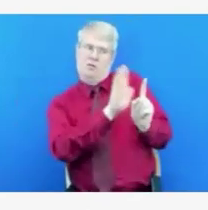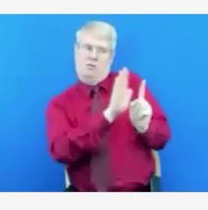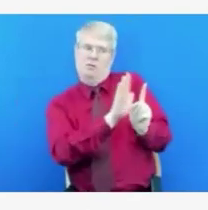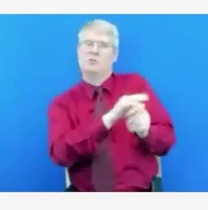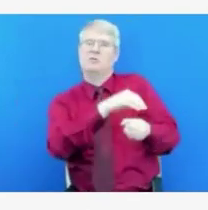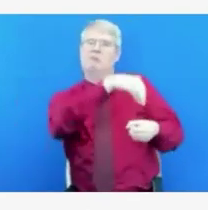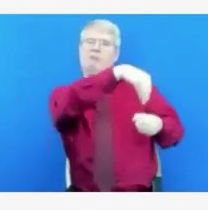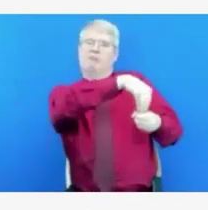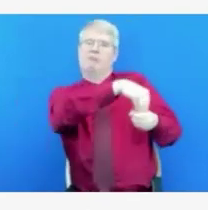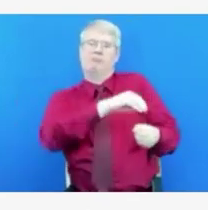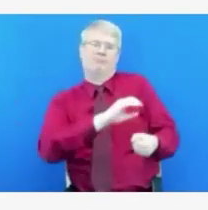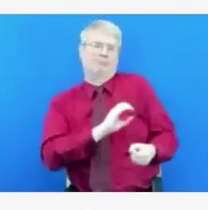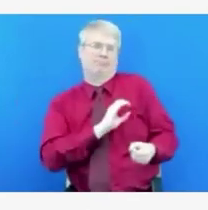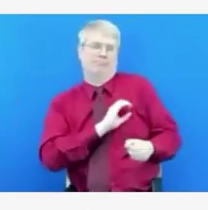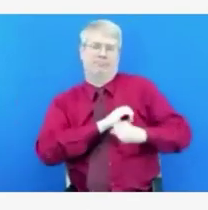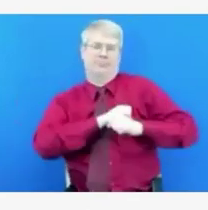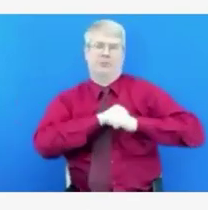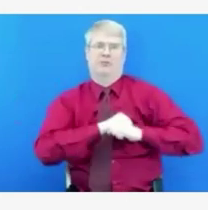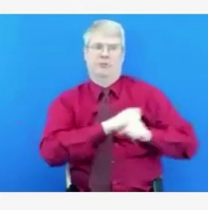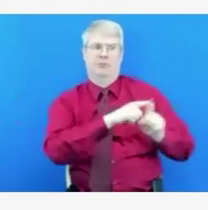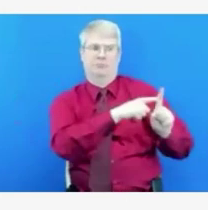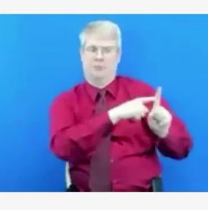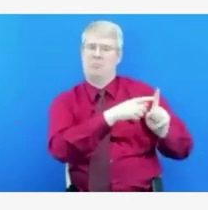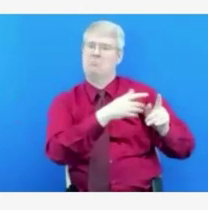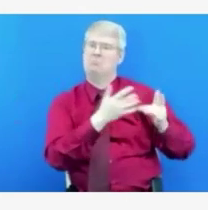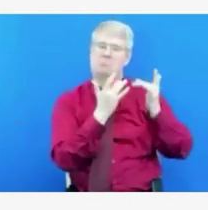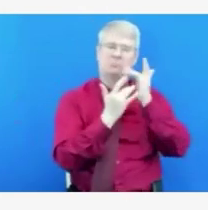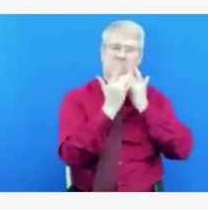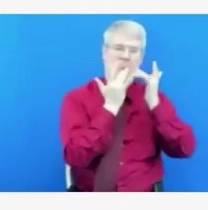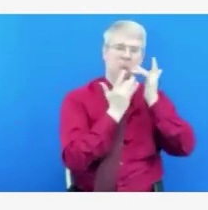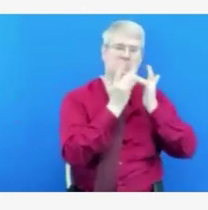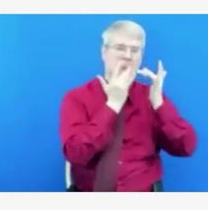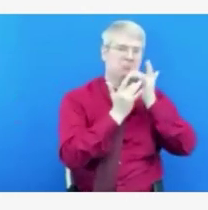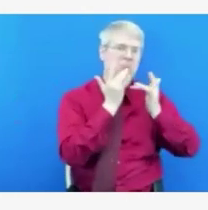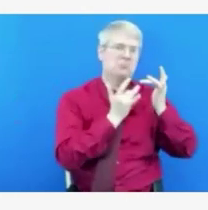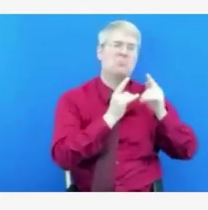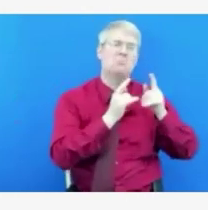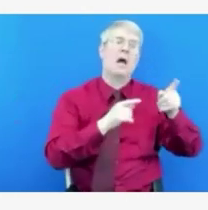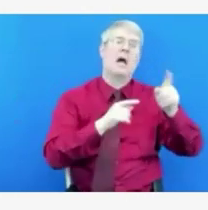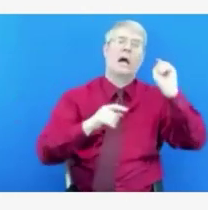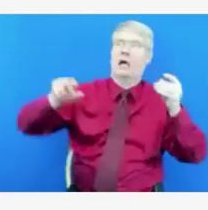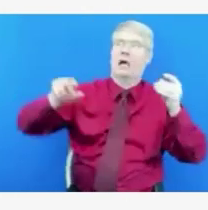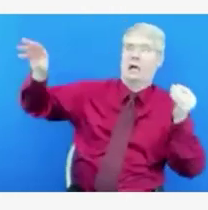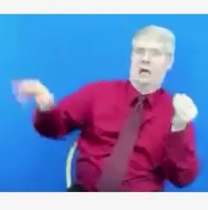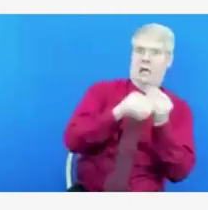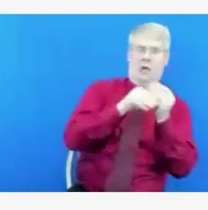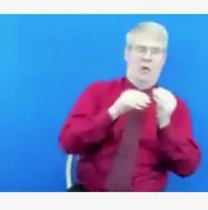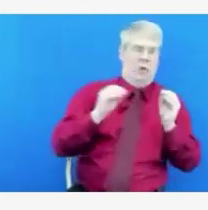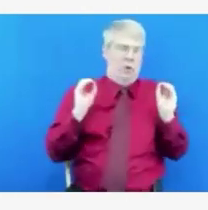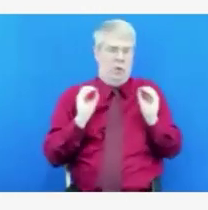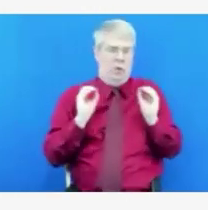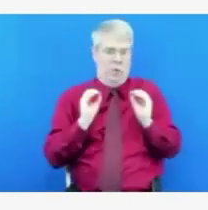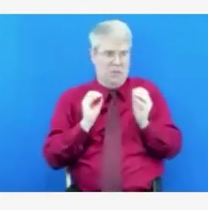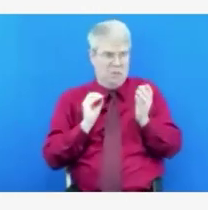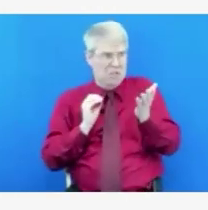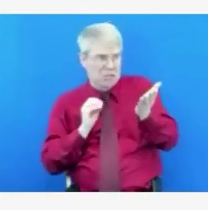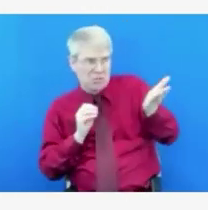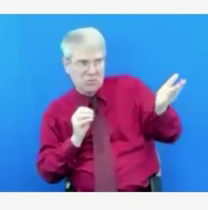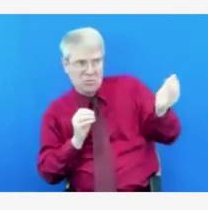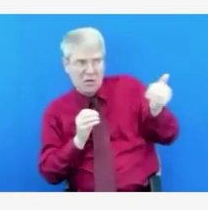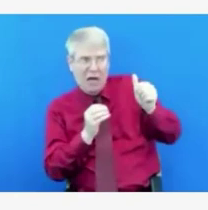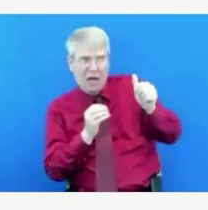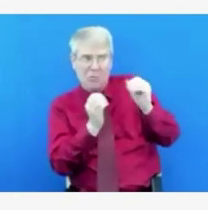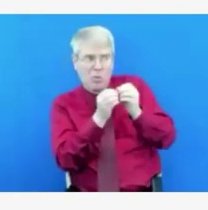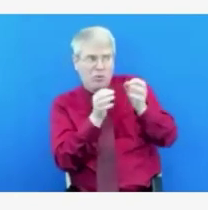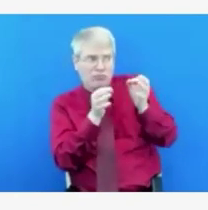anybody else has anything to add if they want to jump in. But I believe that's what we have right now is not any complete information.